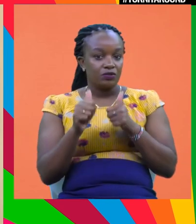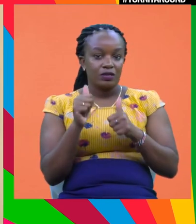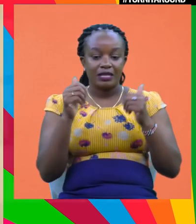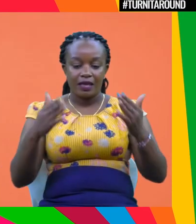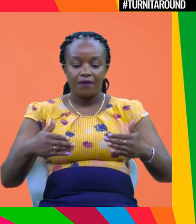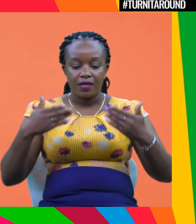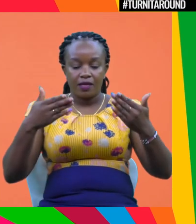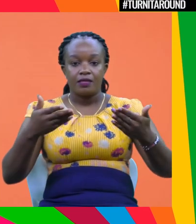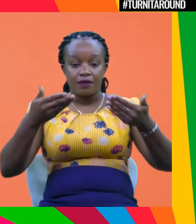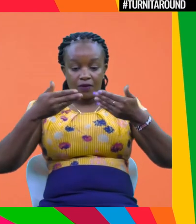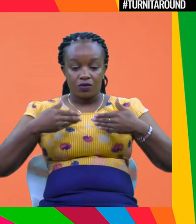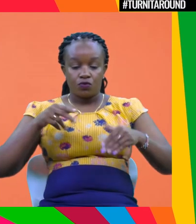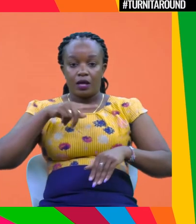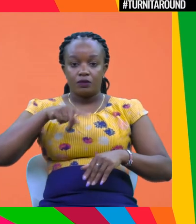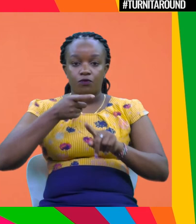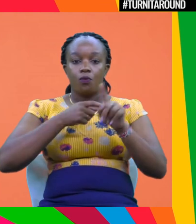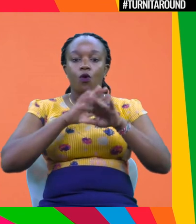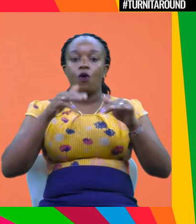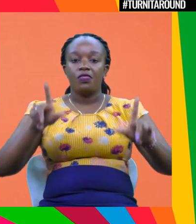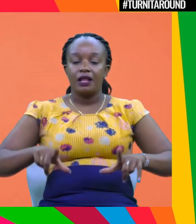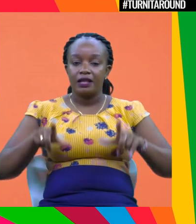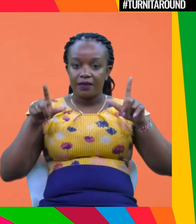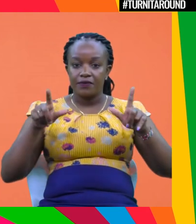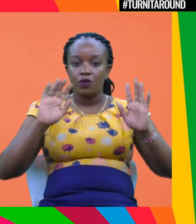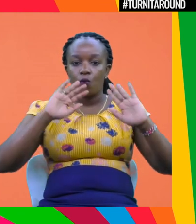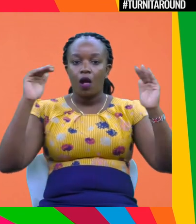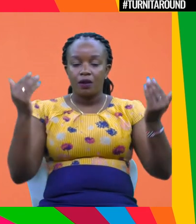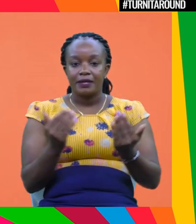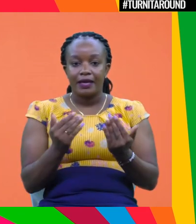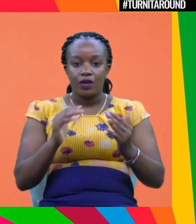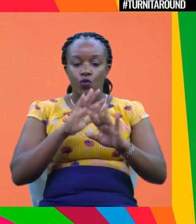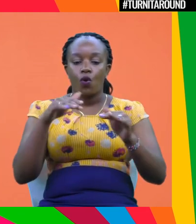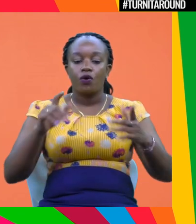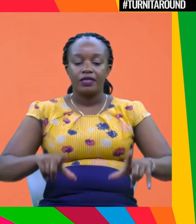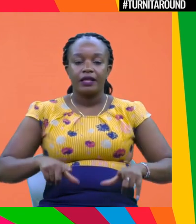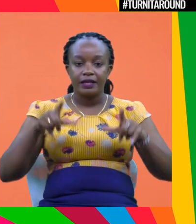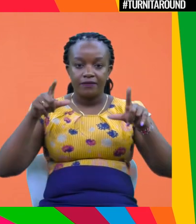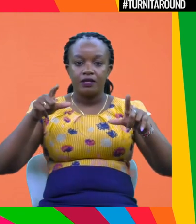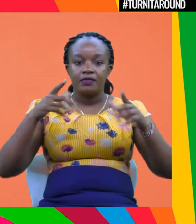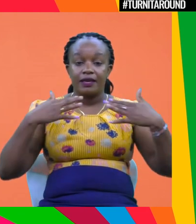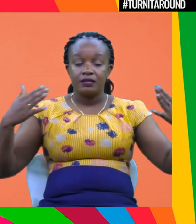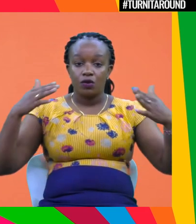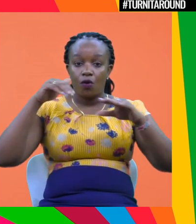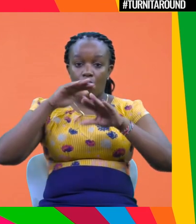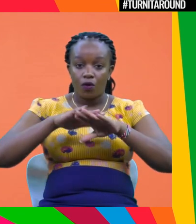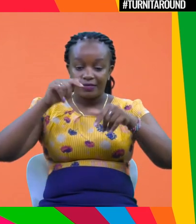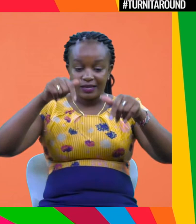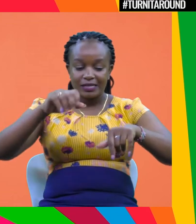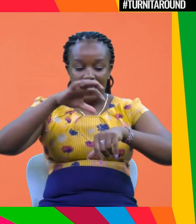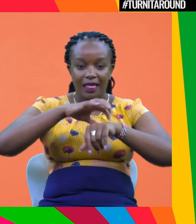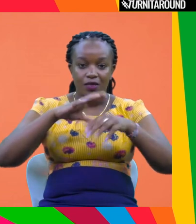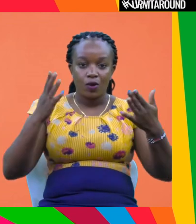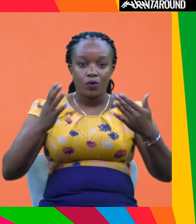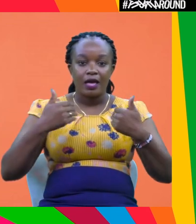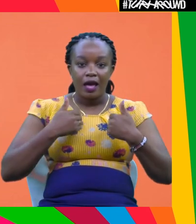was given to us, um, from all the living planets, all the living organisms in this earth. Um, were given this one